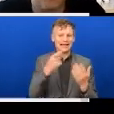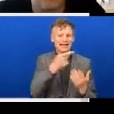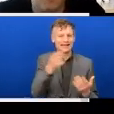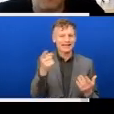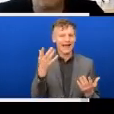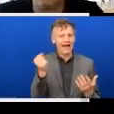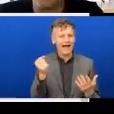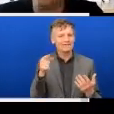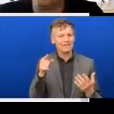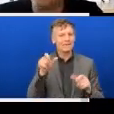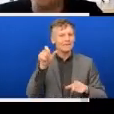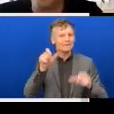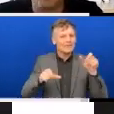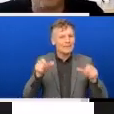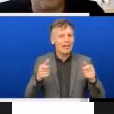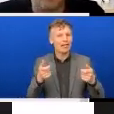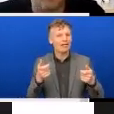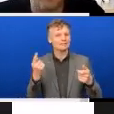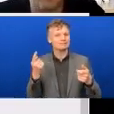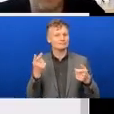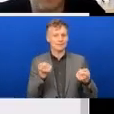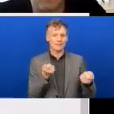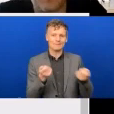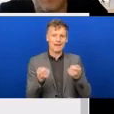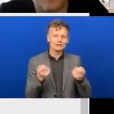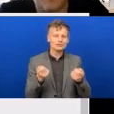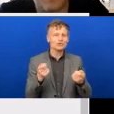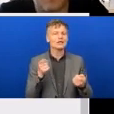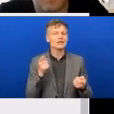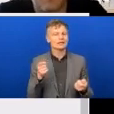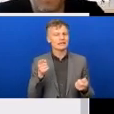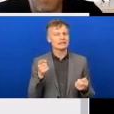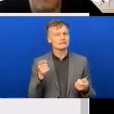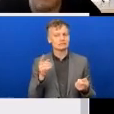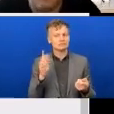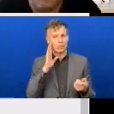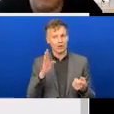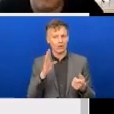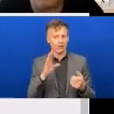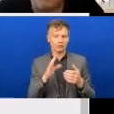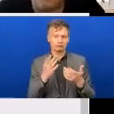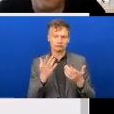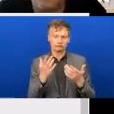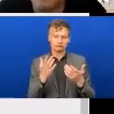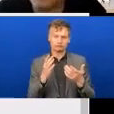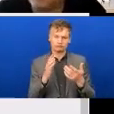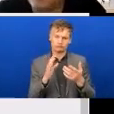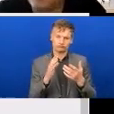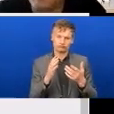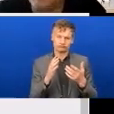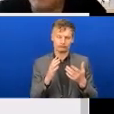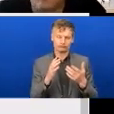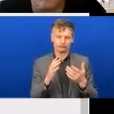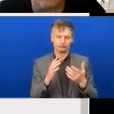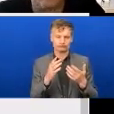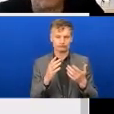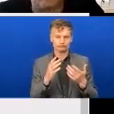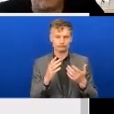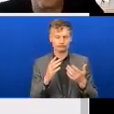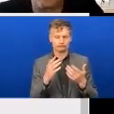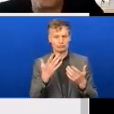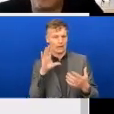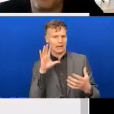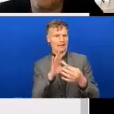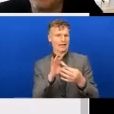there's more people that this subject matter will resonate with accordingly. And some of the focus in this section is,